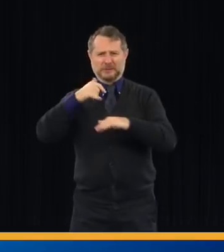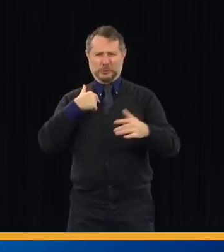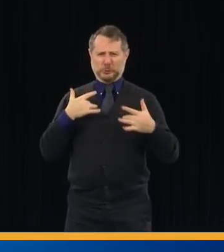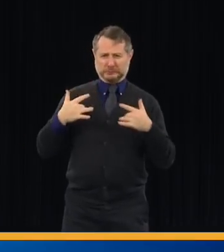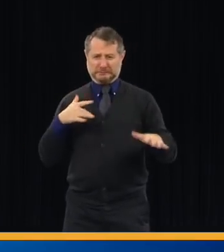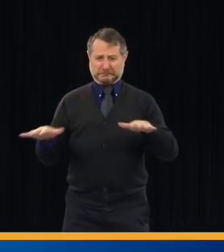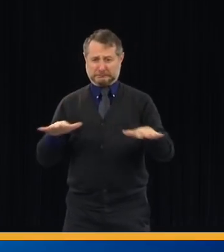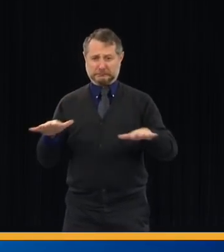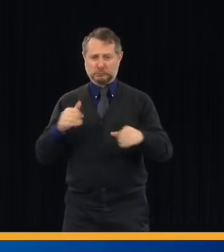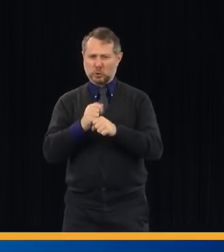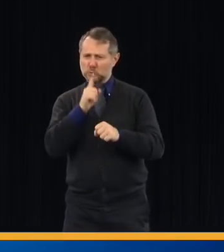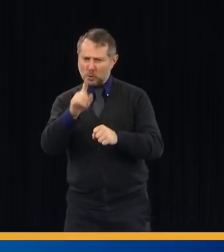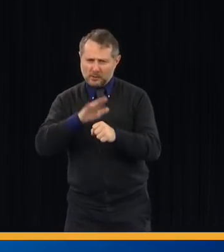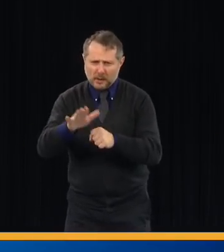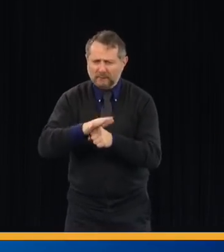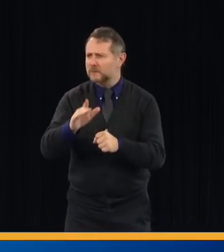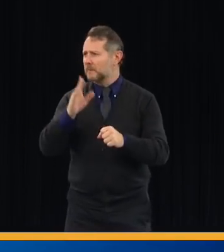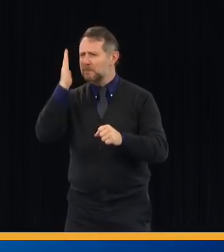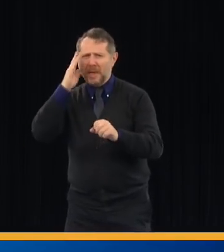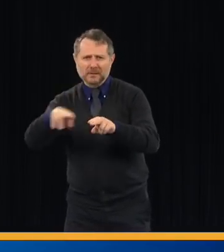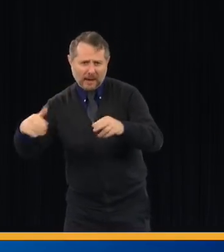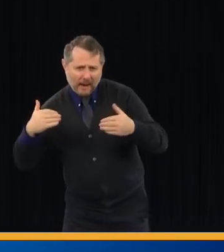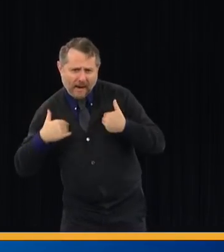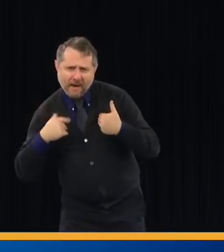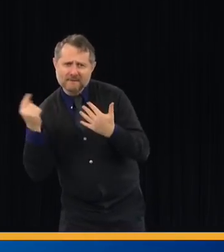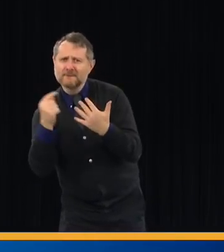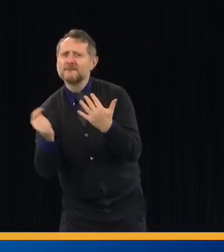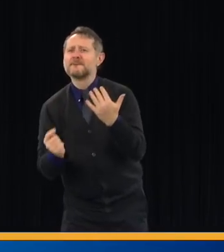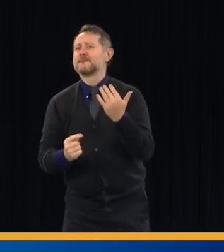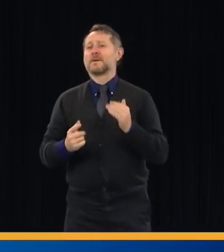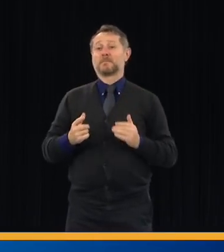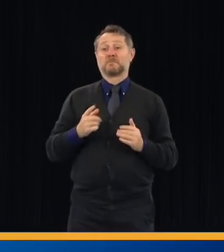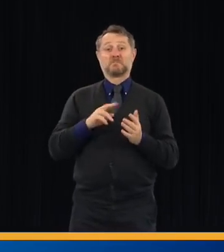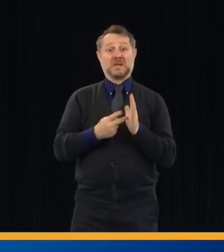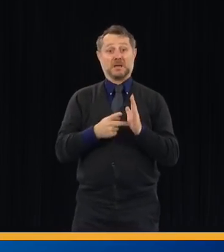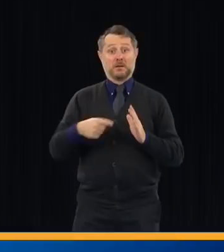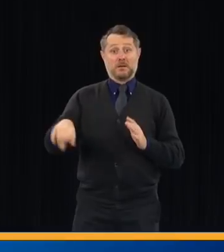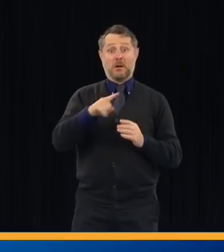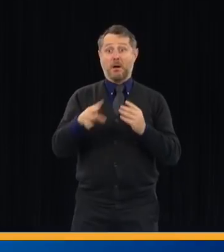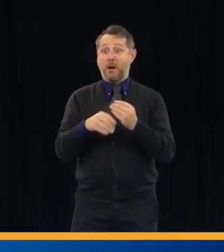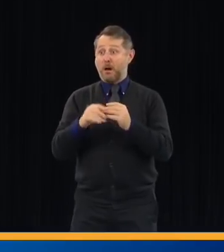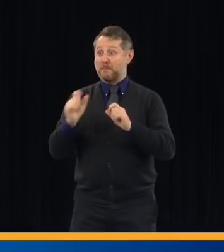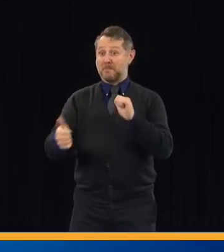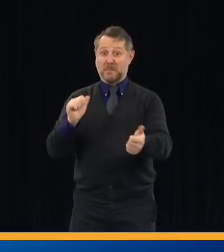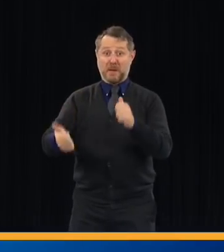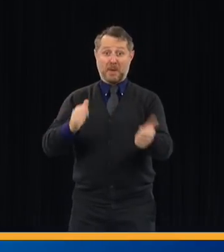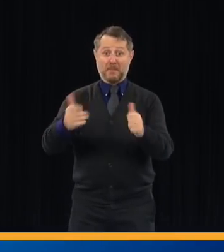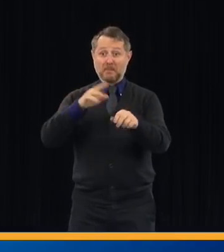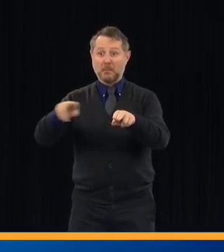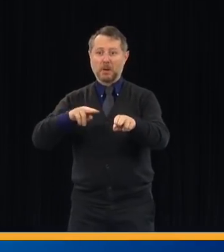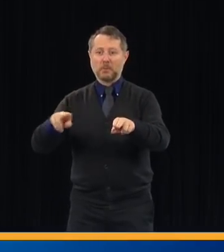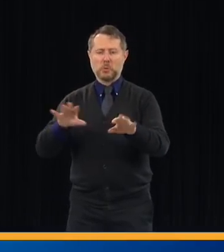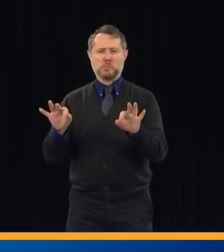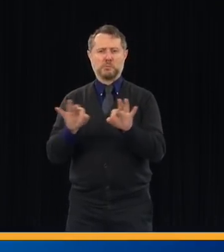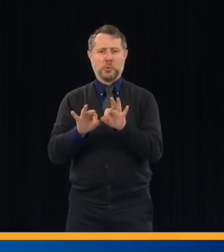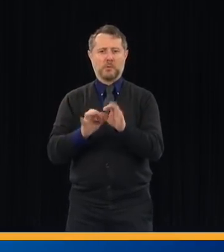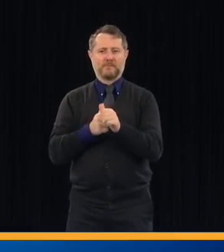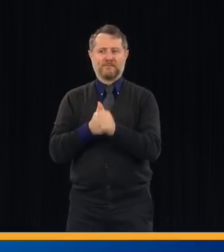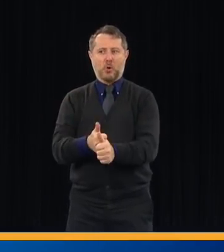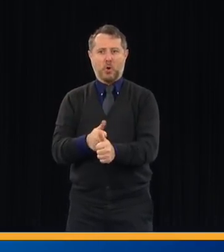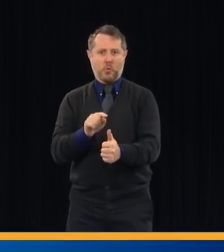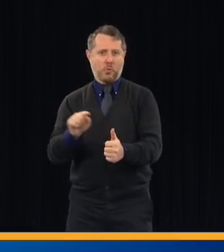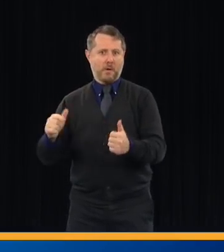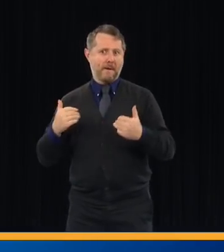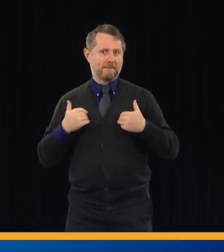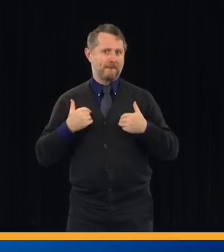beds. So the number of additional net beds was always important to track, and that's what we see